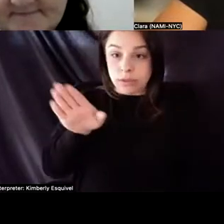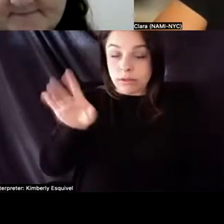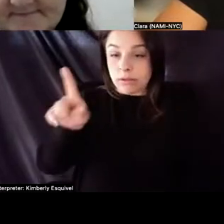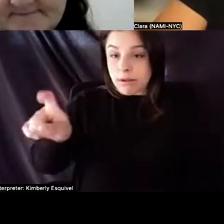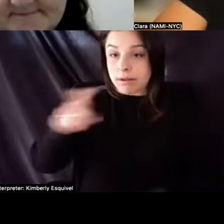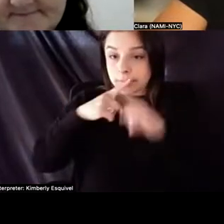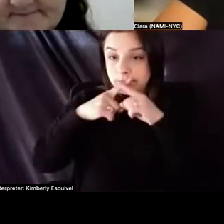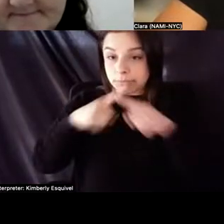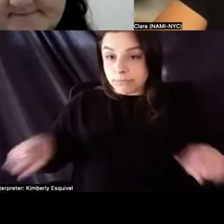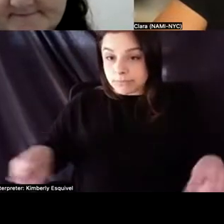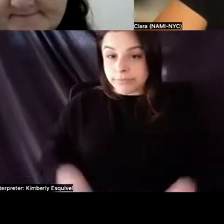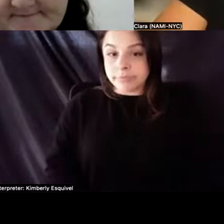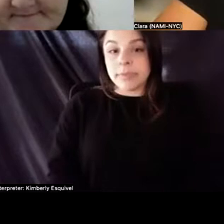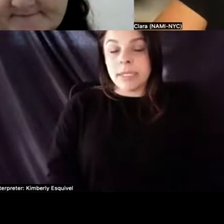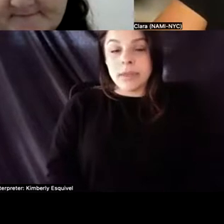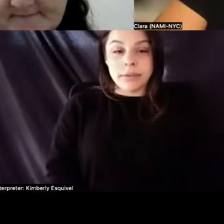her to unmute.